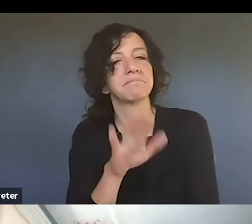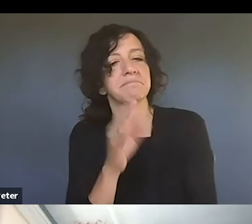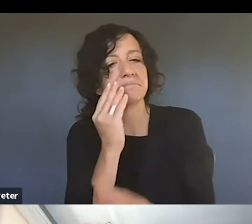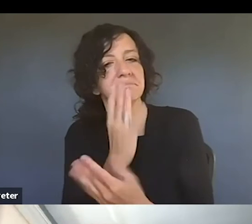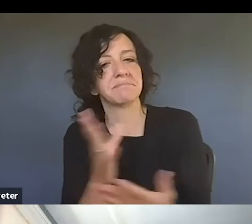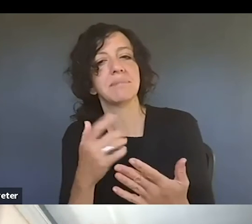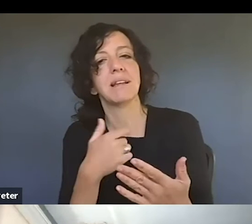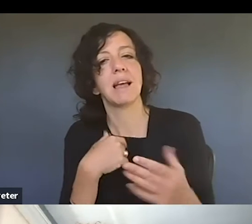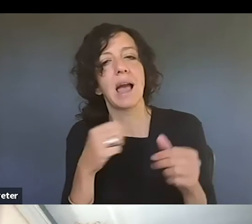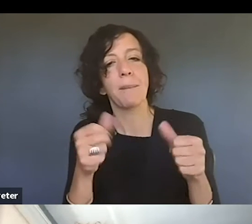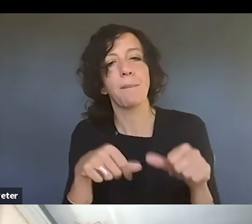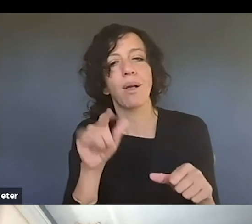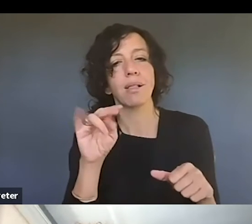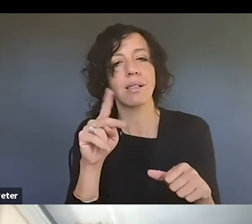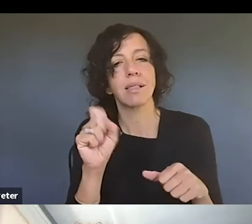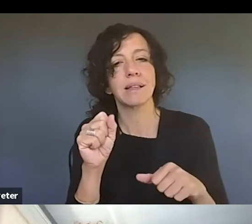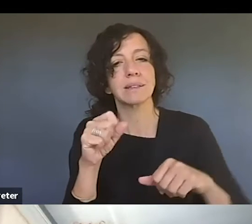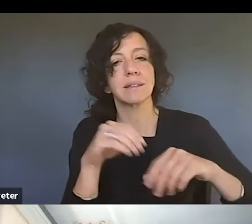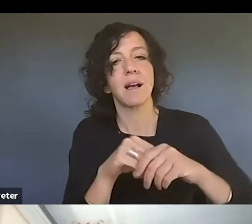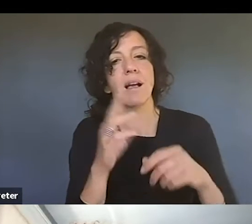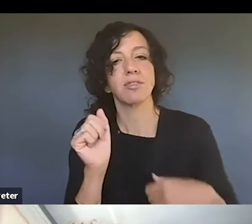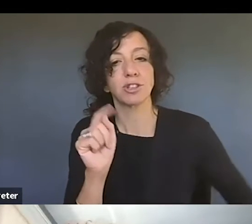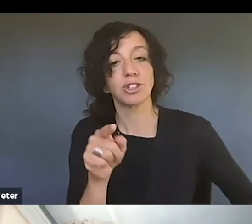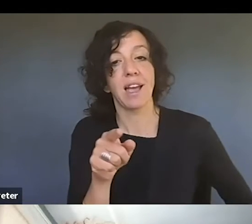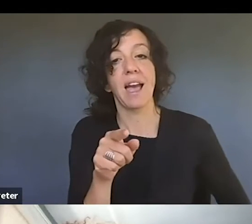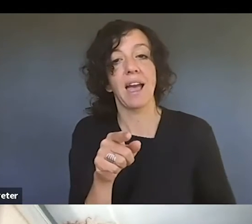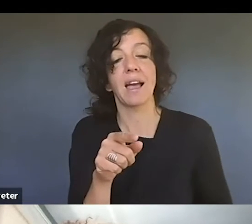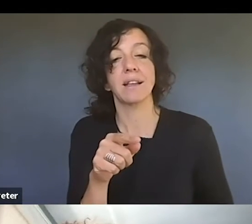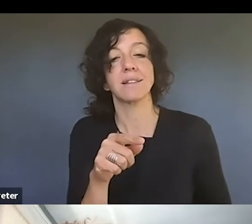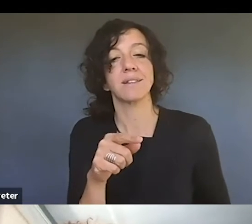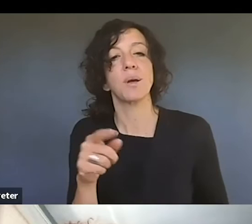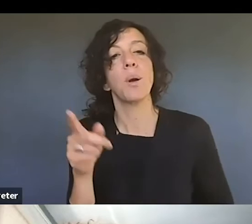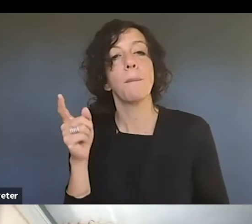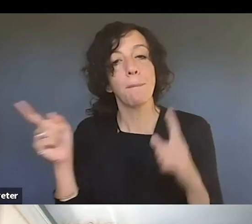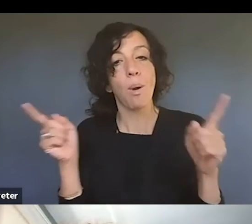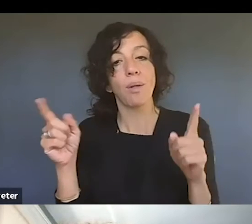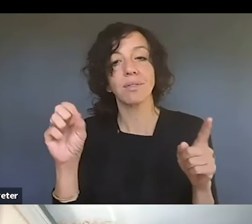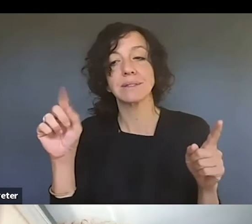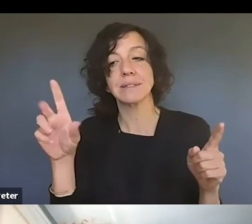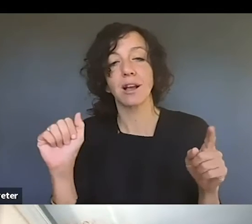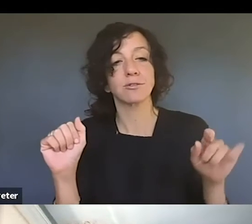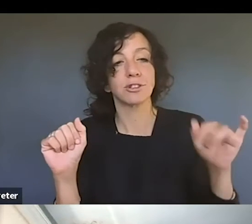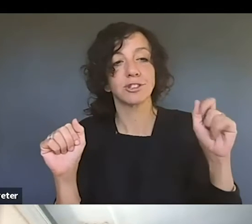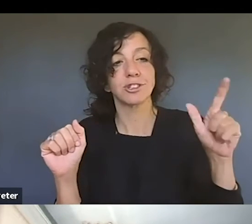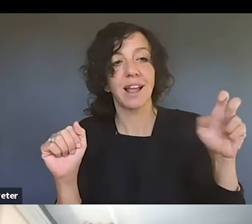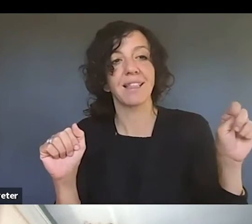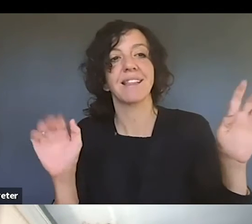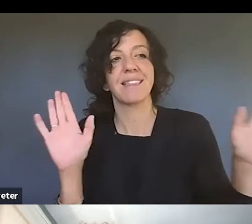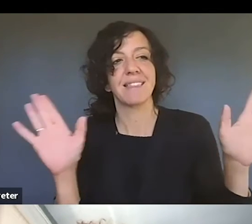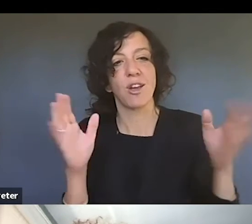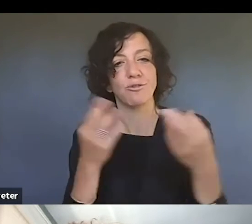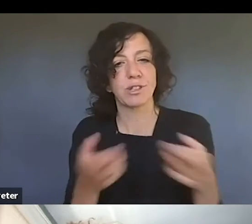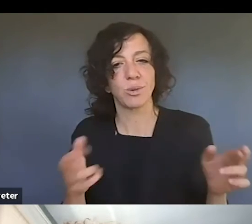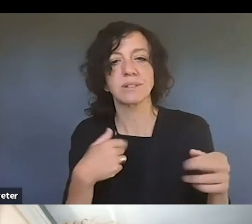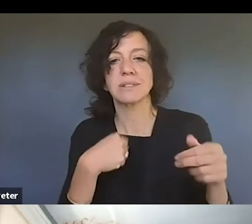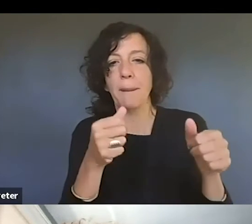and things that the ladies have shared with me that they kind of, that both Sandra and Jalen have going on at their offices. Um, and they're great resources.